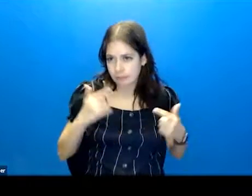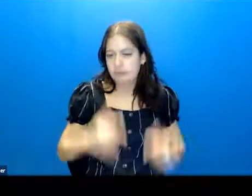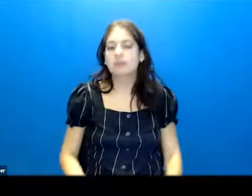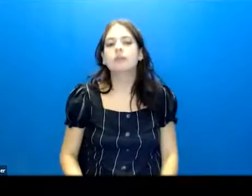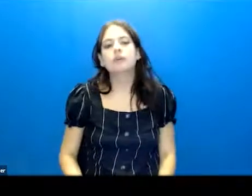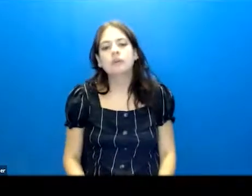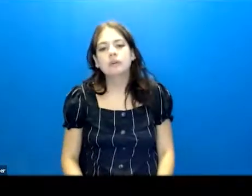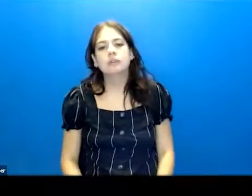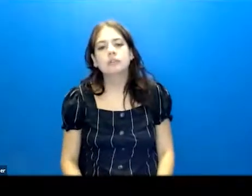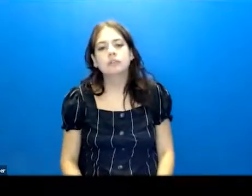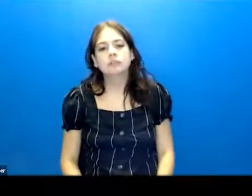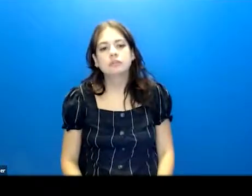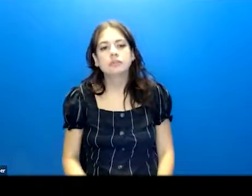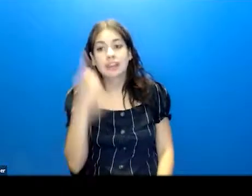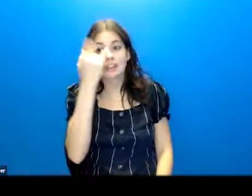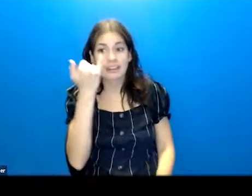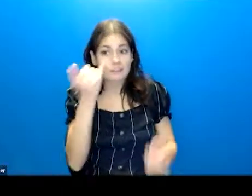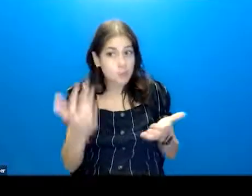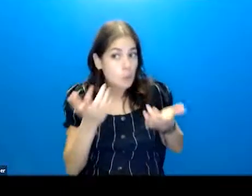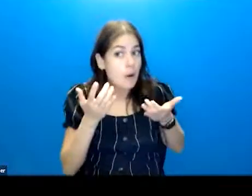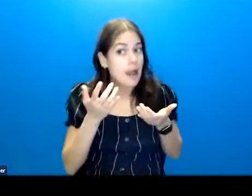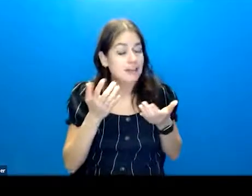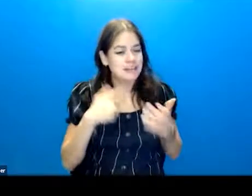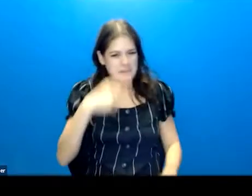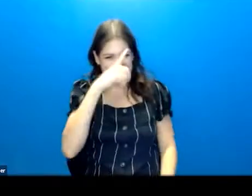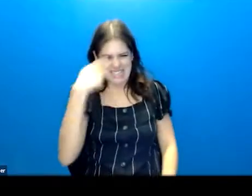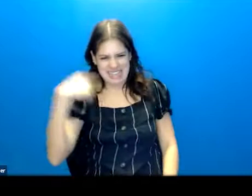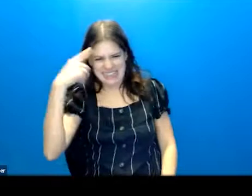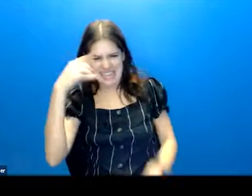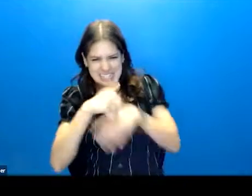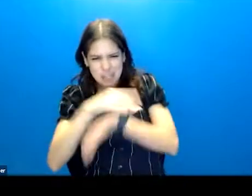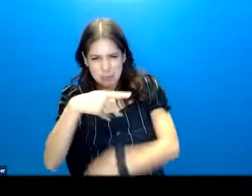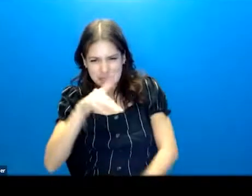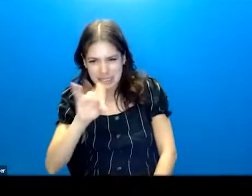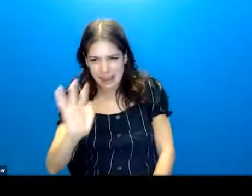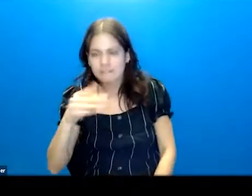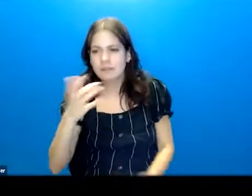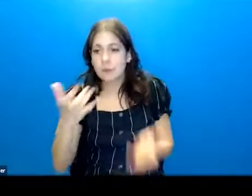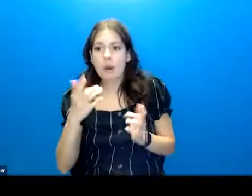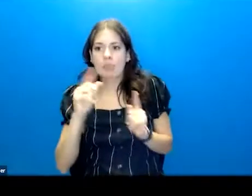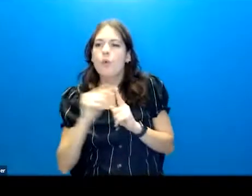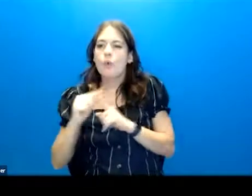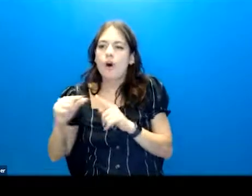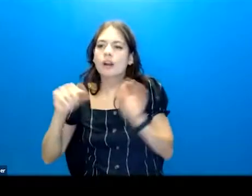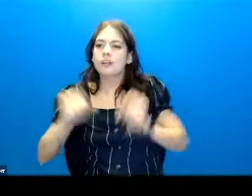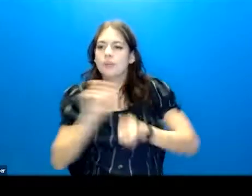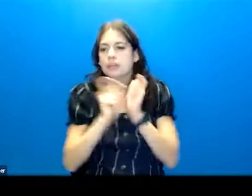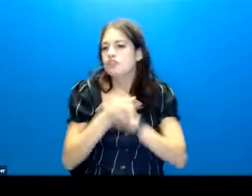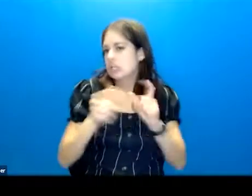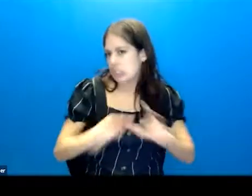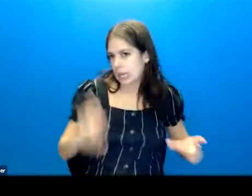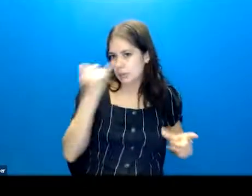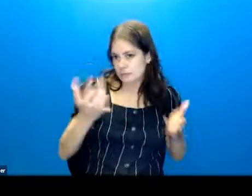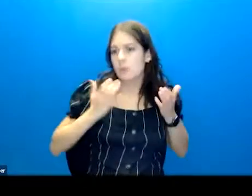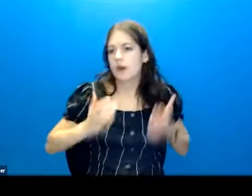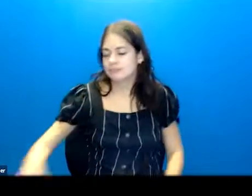And if you guys would like to have, because I think I sent you PDFs. If you want the Word version, I can send it to you and y'all can change the language however you want.